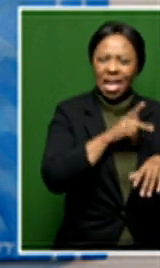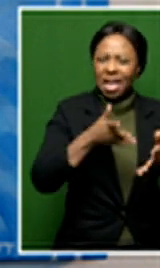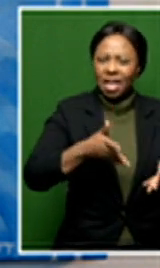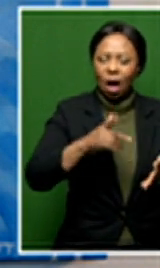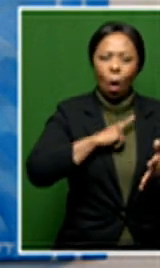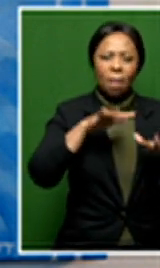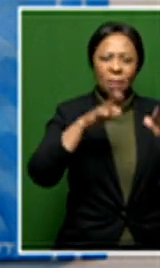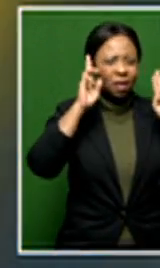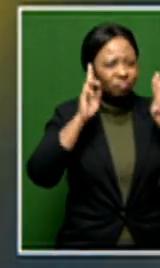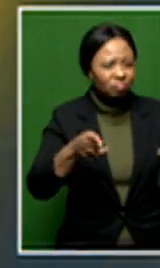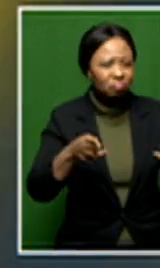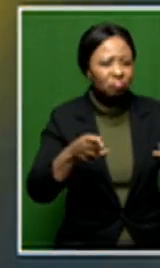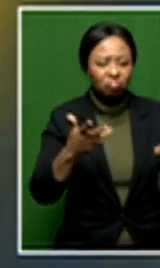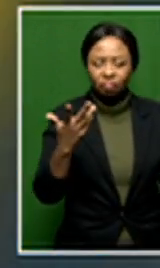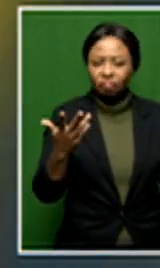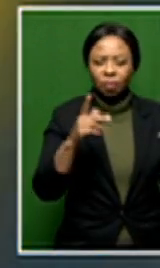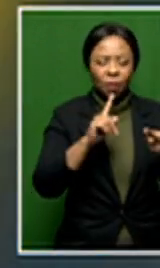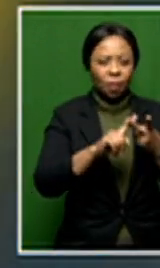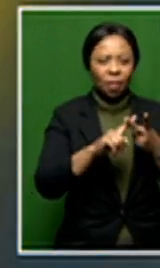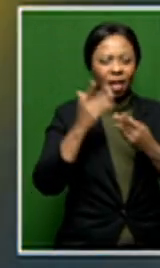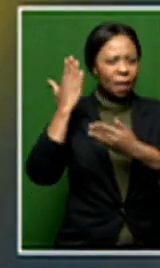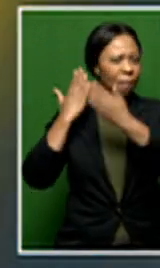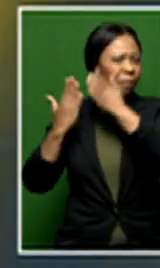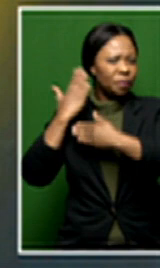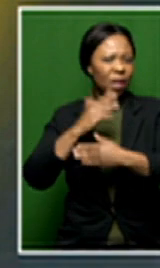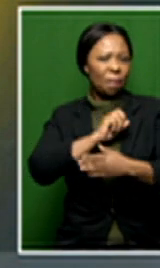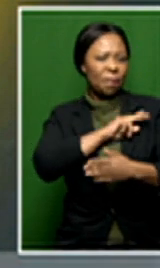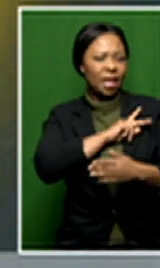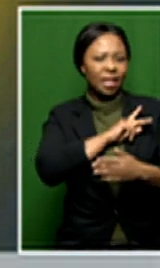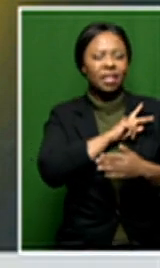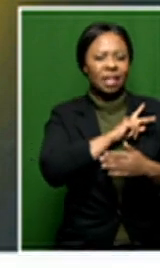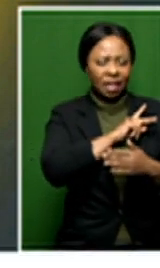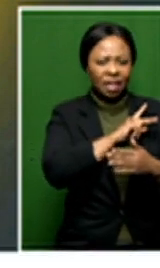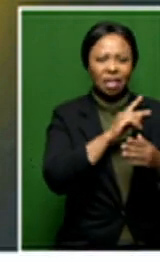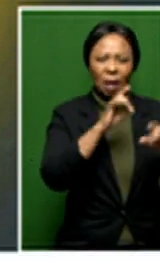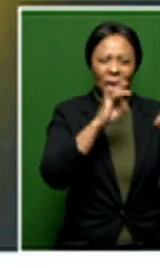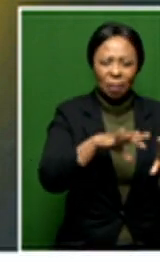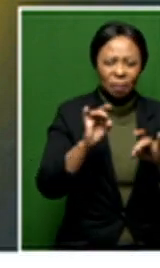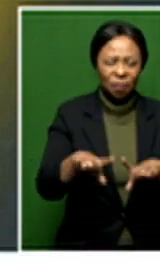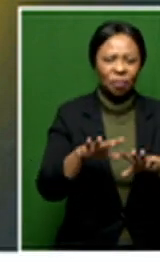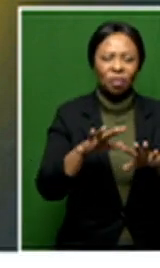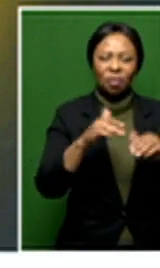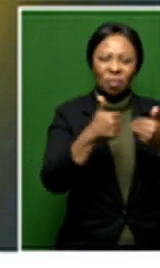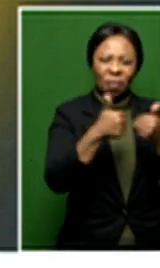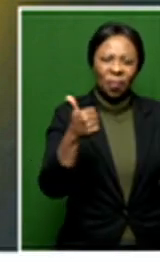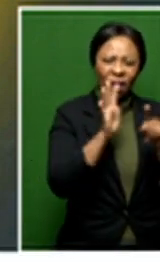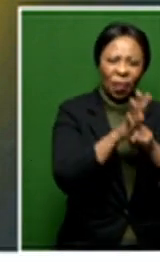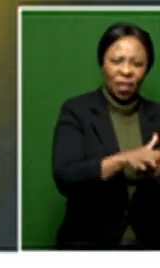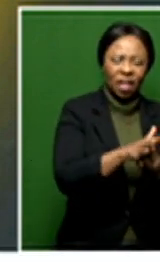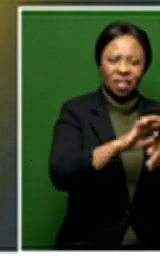COVID-19, such as studying painful histories of migration or persecution, colonialism, etc.